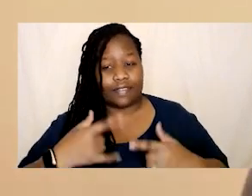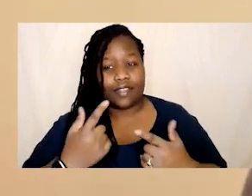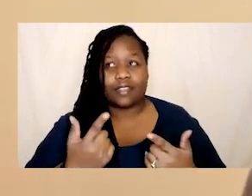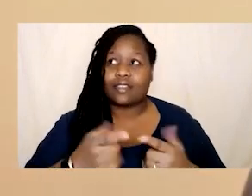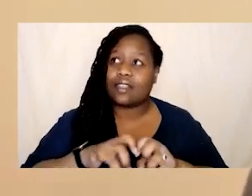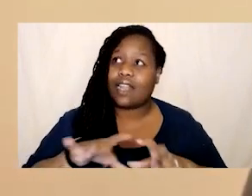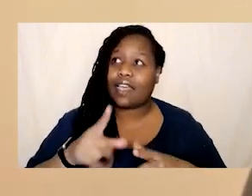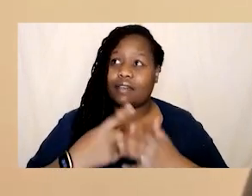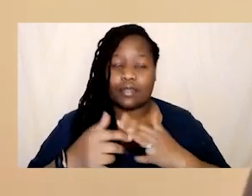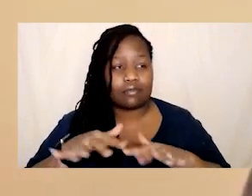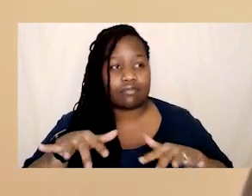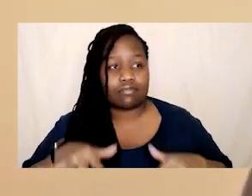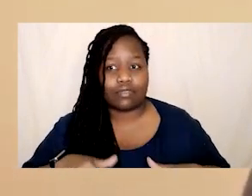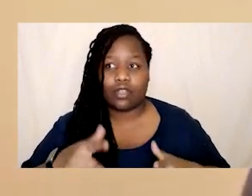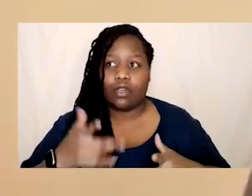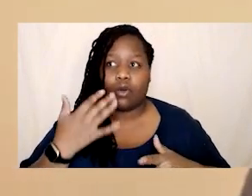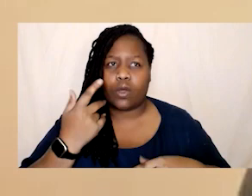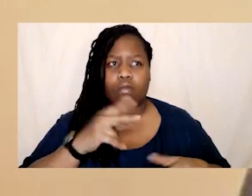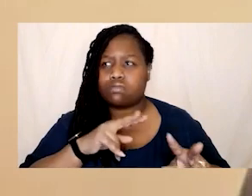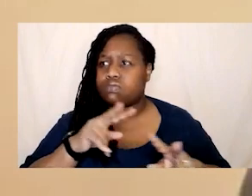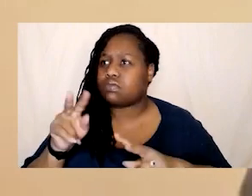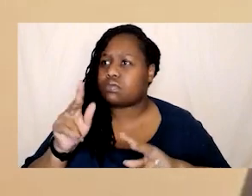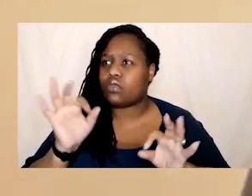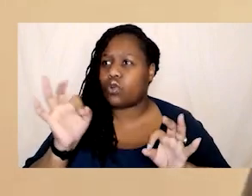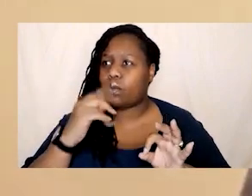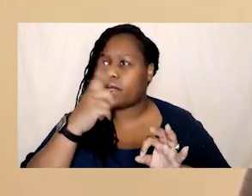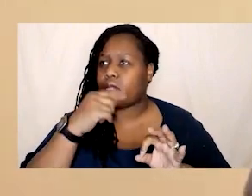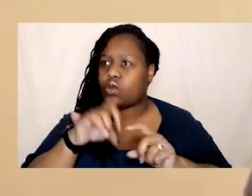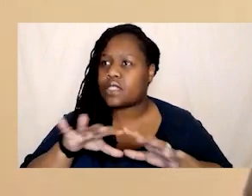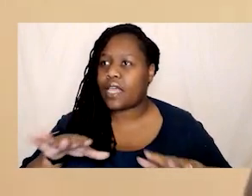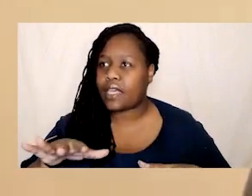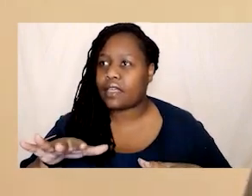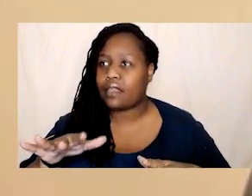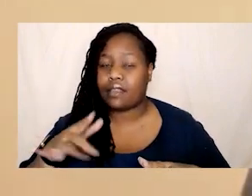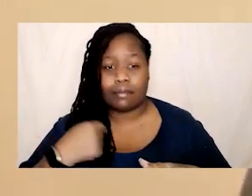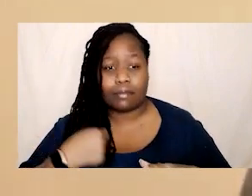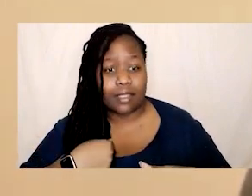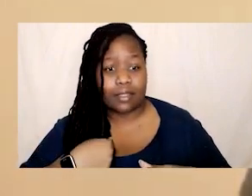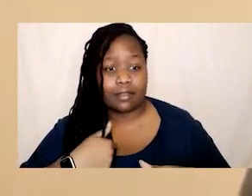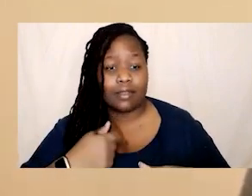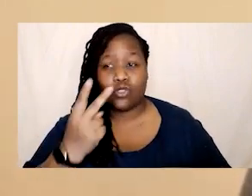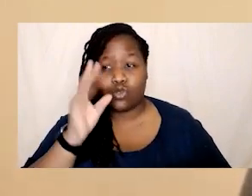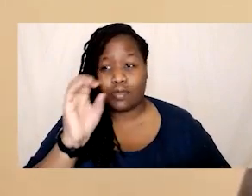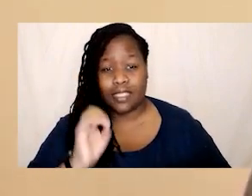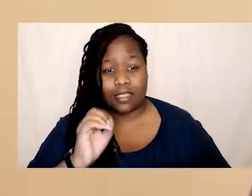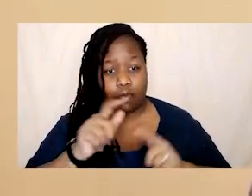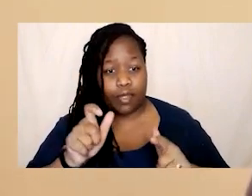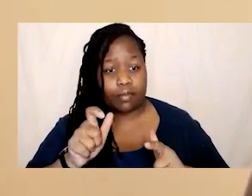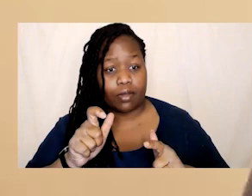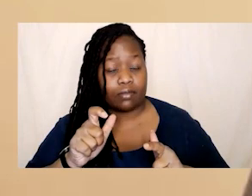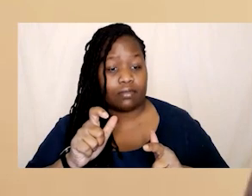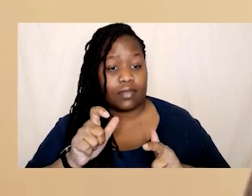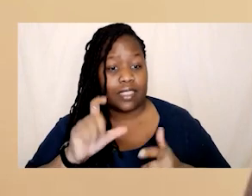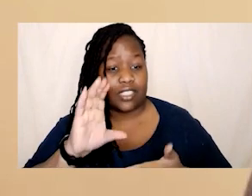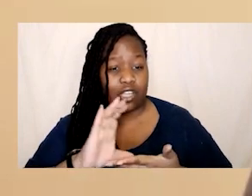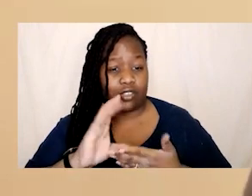don't get to see people like you in like this that there's what two percent of charity leaders are like BAME um and I think